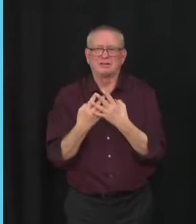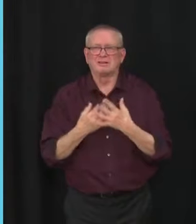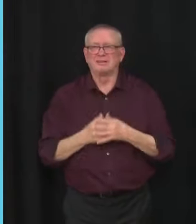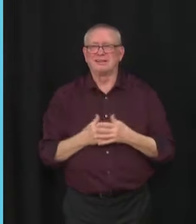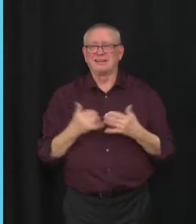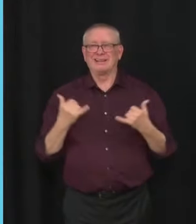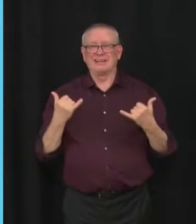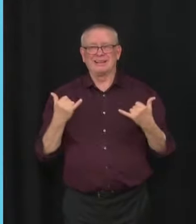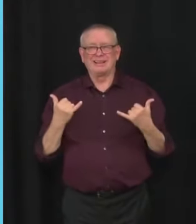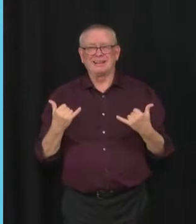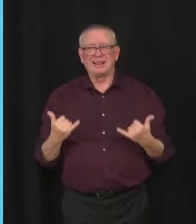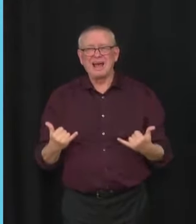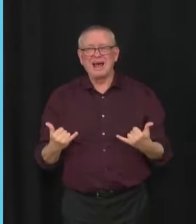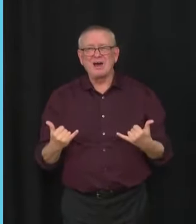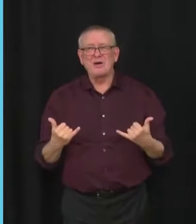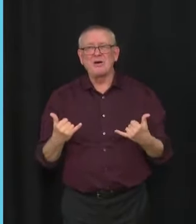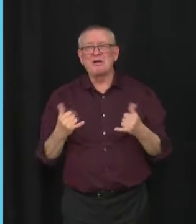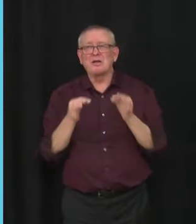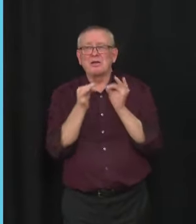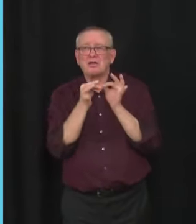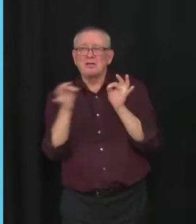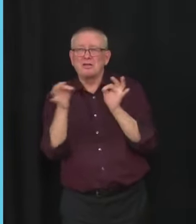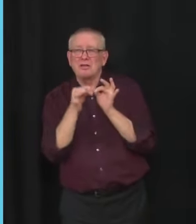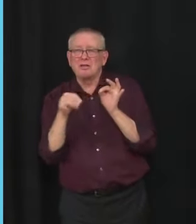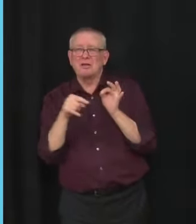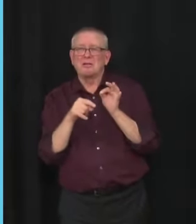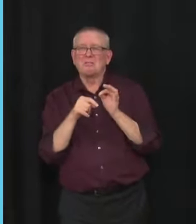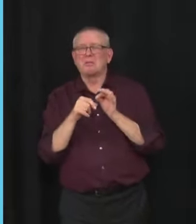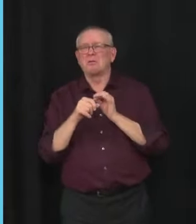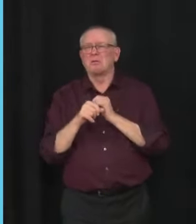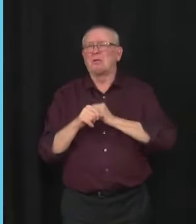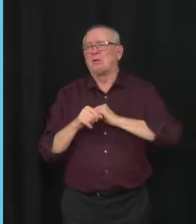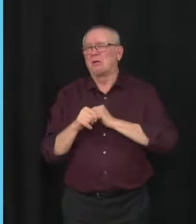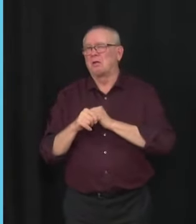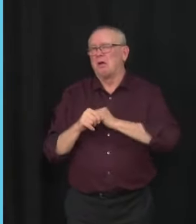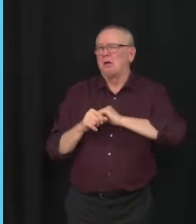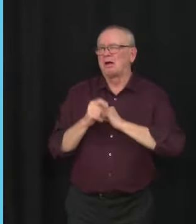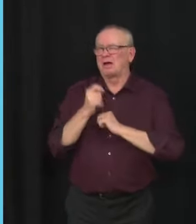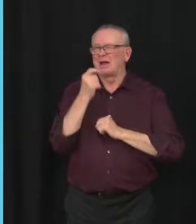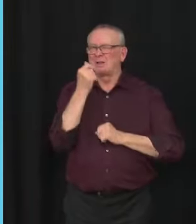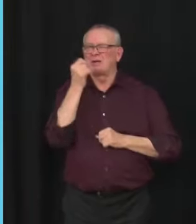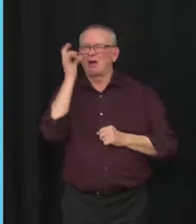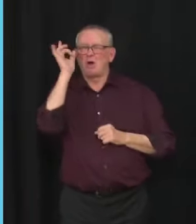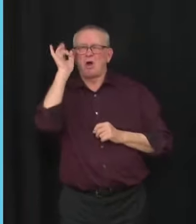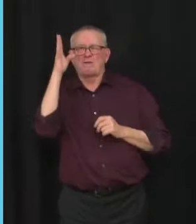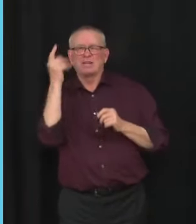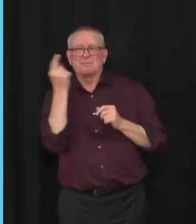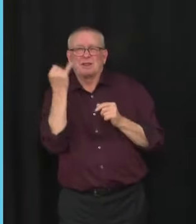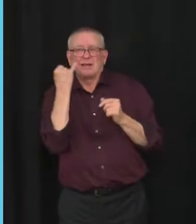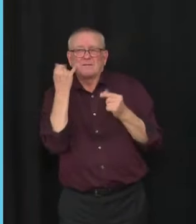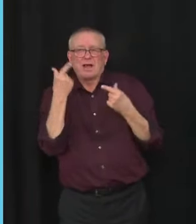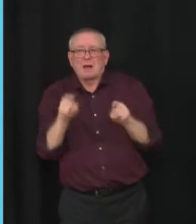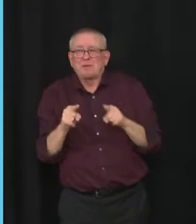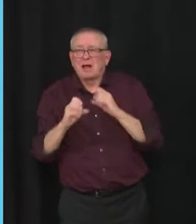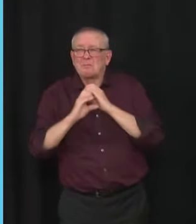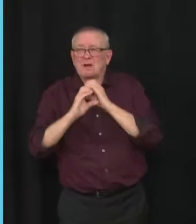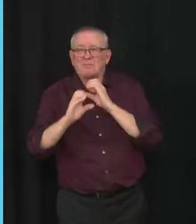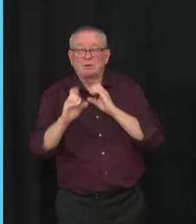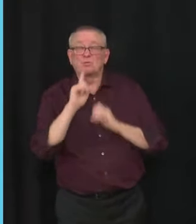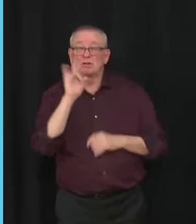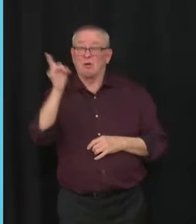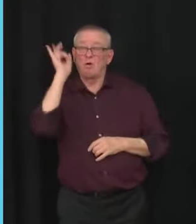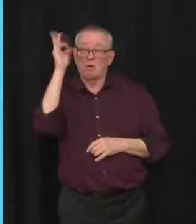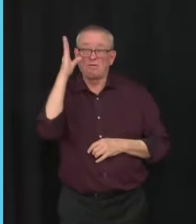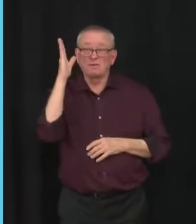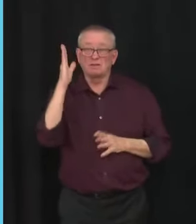nudge, nudge, wink, wink, be a terrible thing if something happened to those pipelines. This is outrageous and should be called out as such. Thank you, Premier.